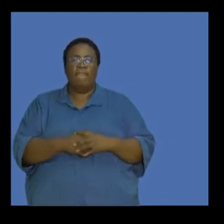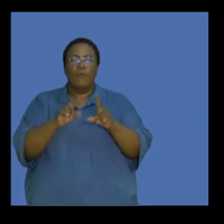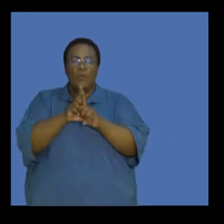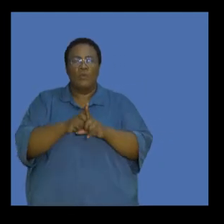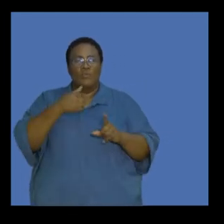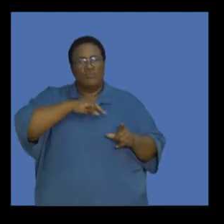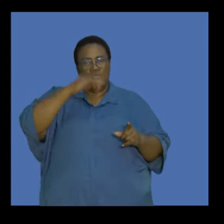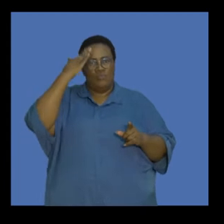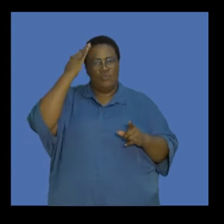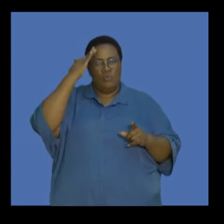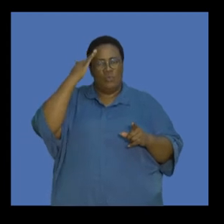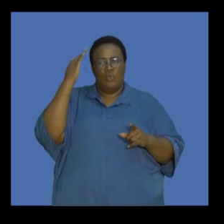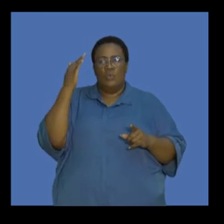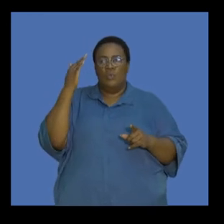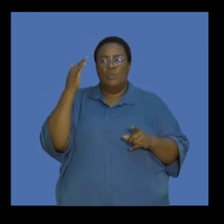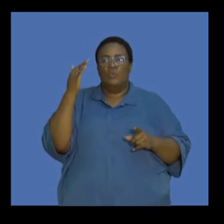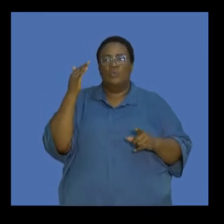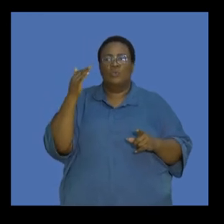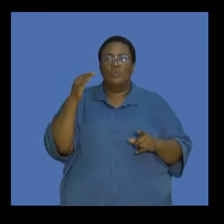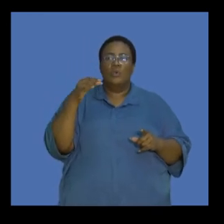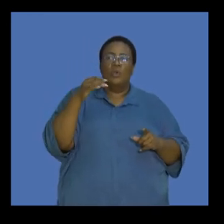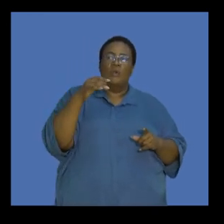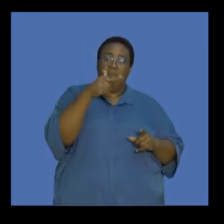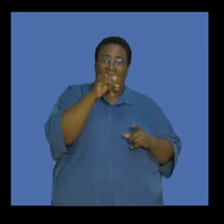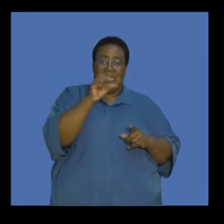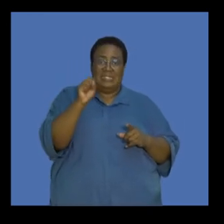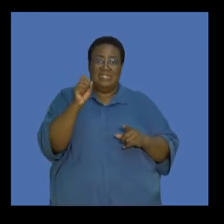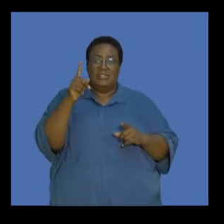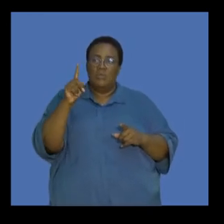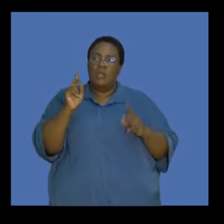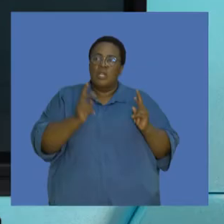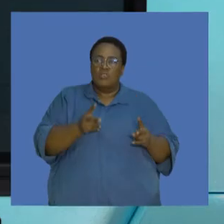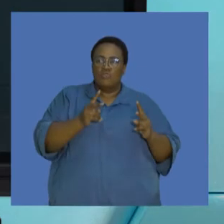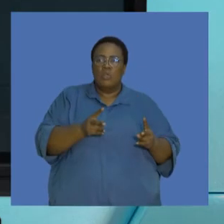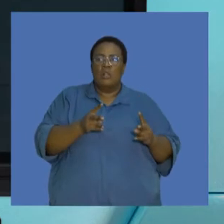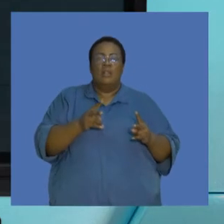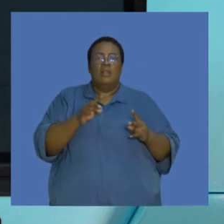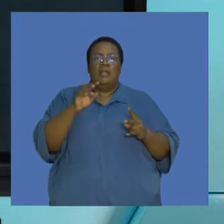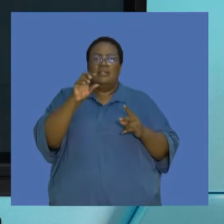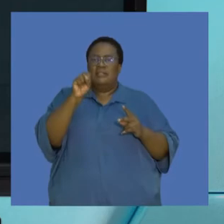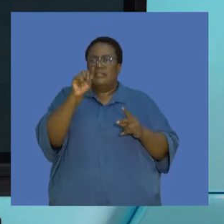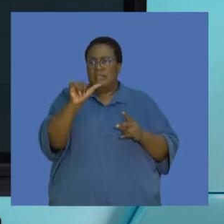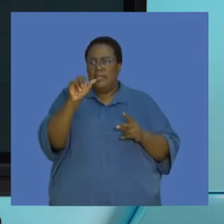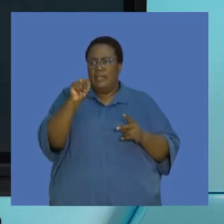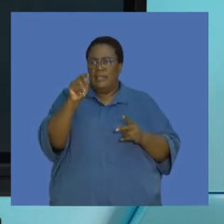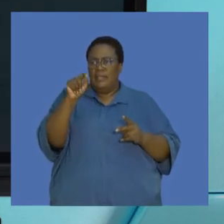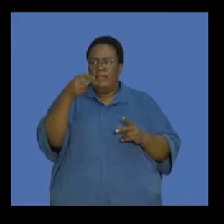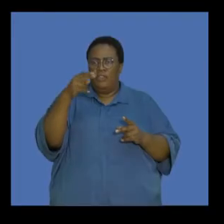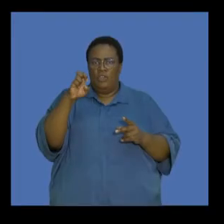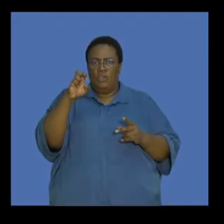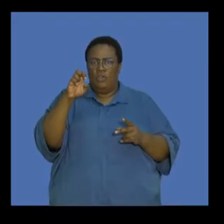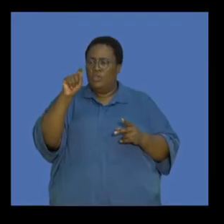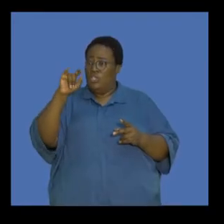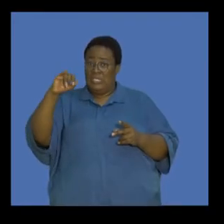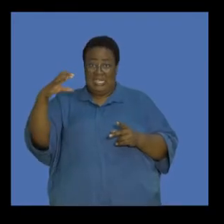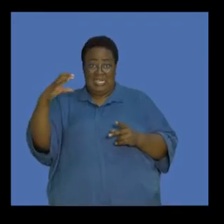We also know that the concentration of these are a combination of natural and synthetic gases that are